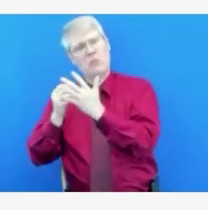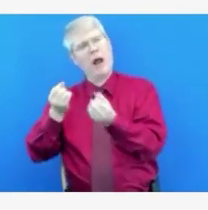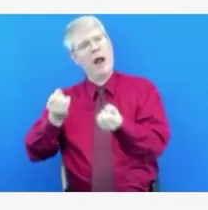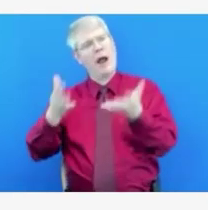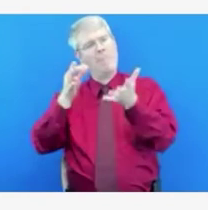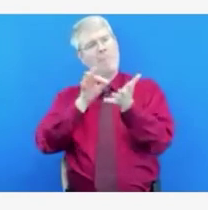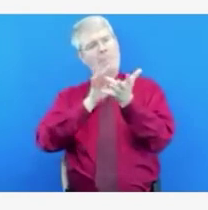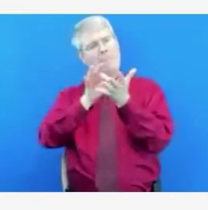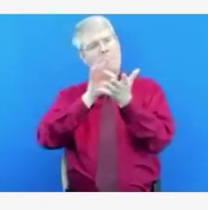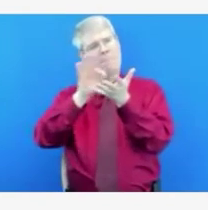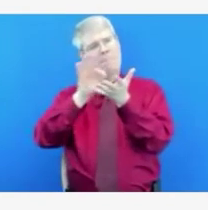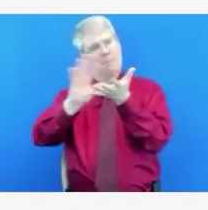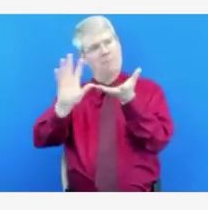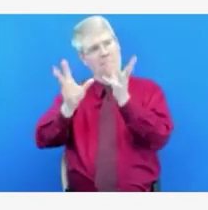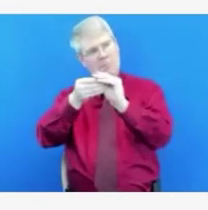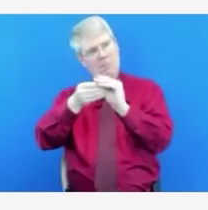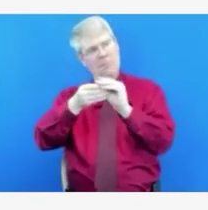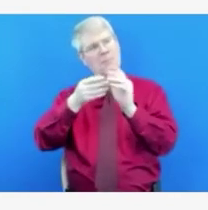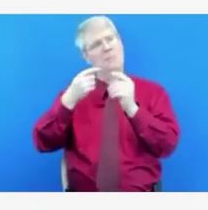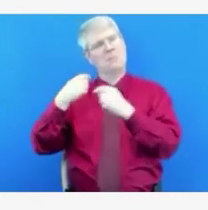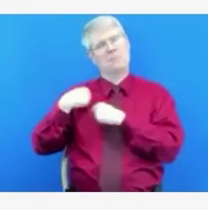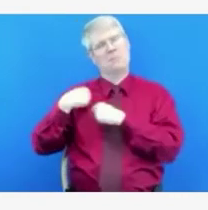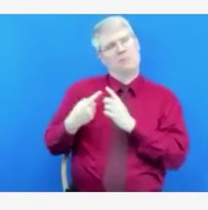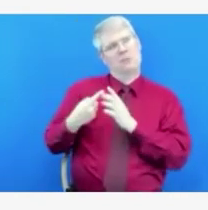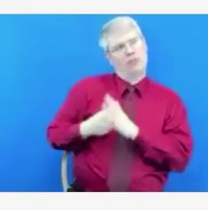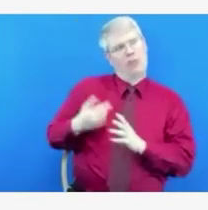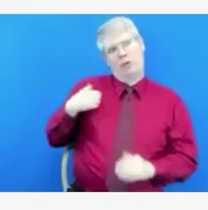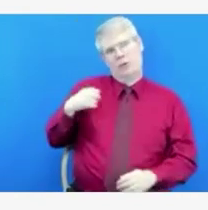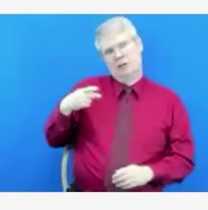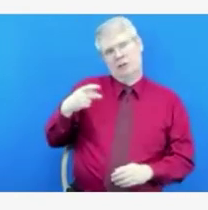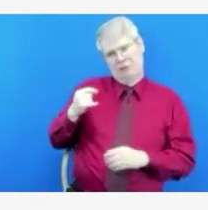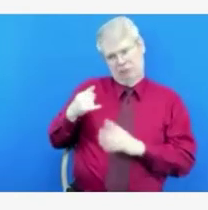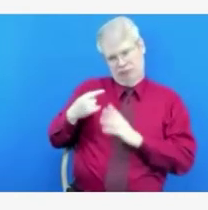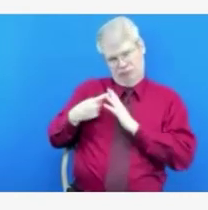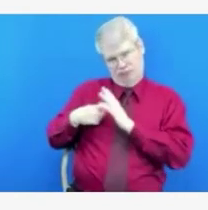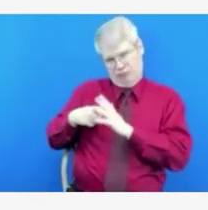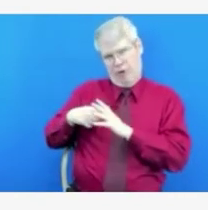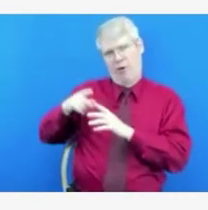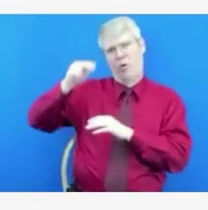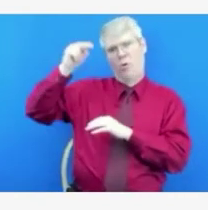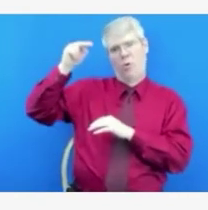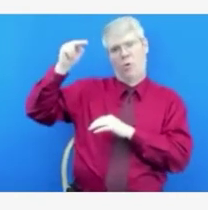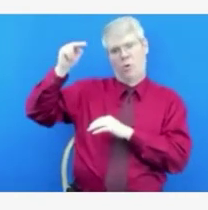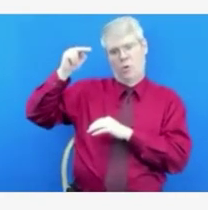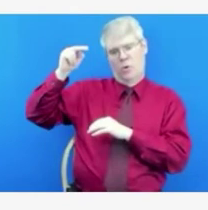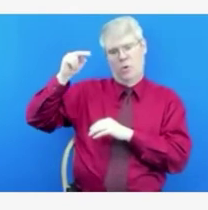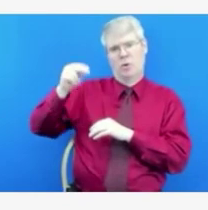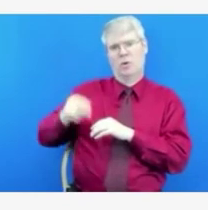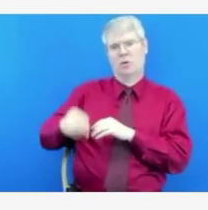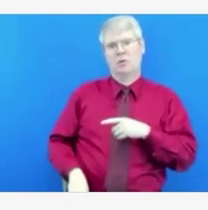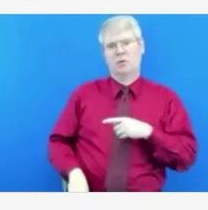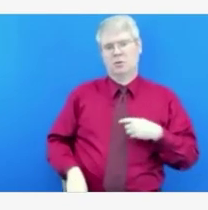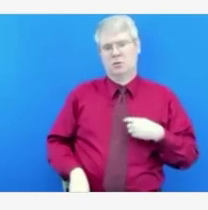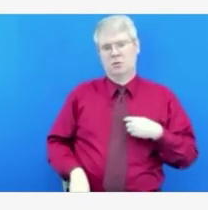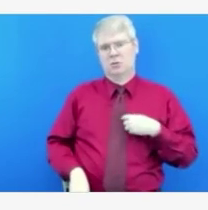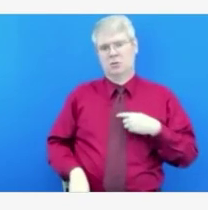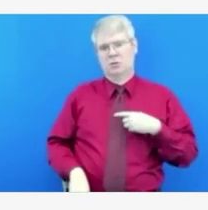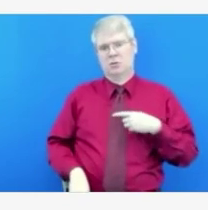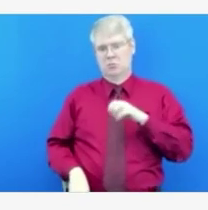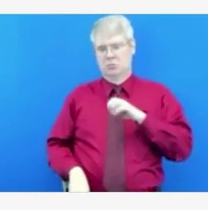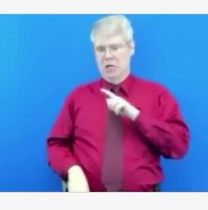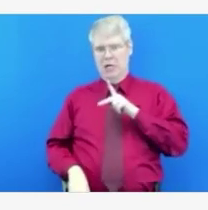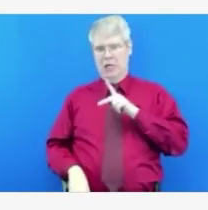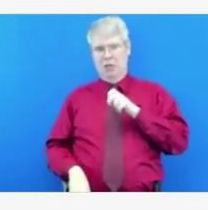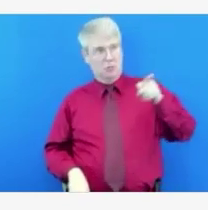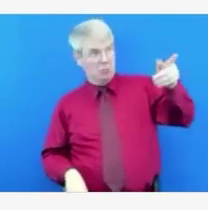Thanks, Rachel. And, Director, do want respond? Sure. Thank you, Rachel. Excellent question. You know, this is